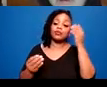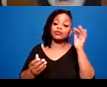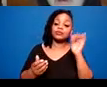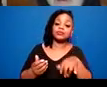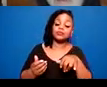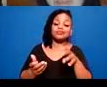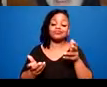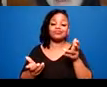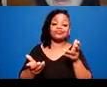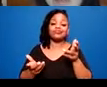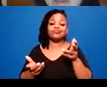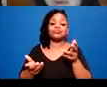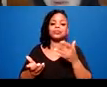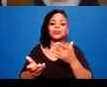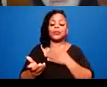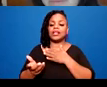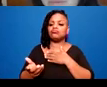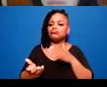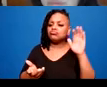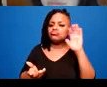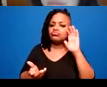but that's a good starting point.